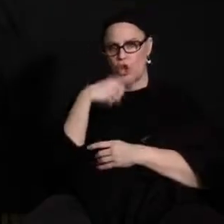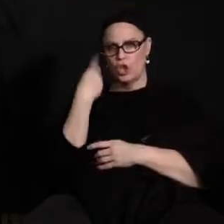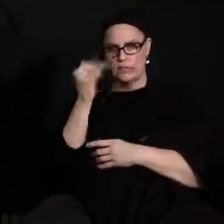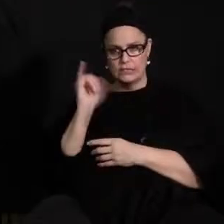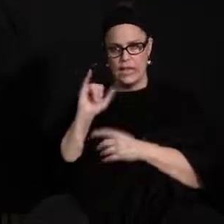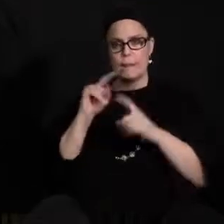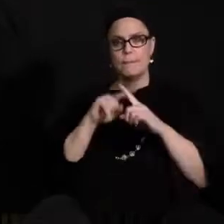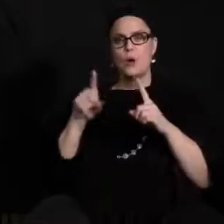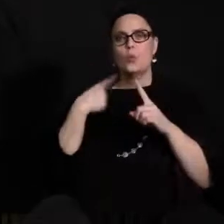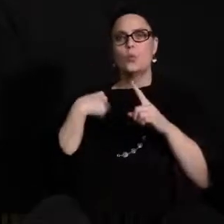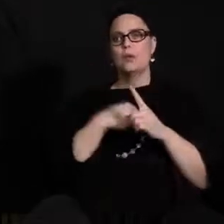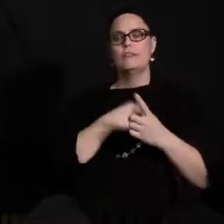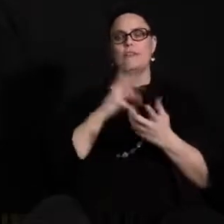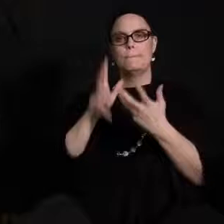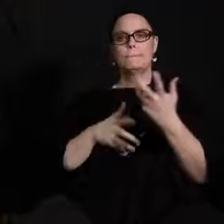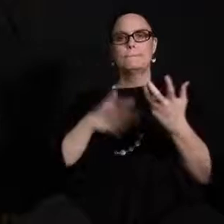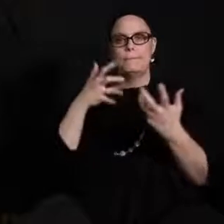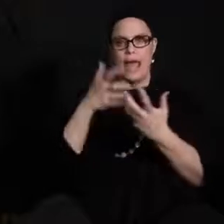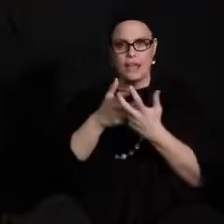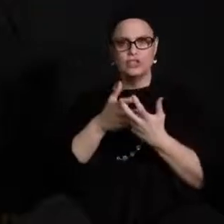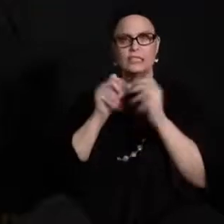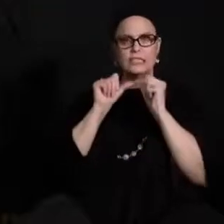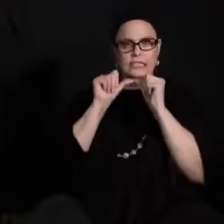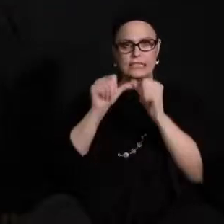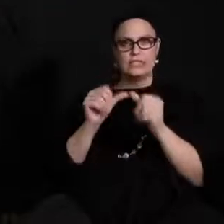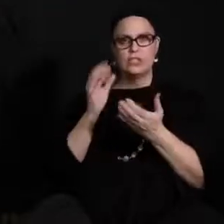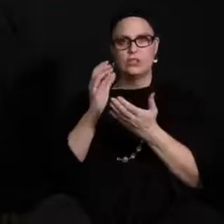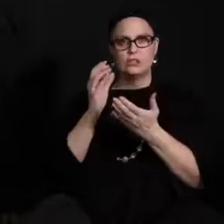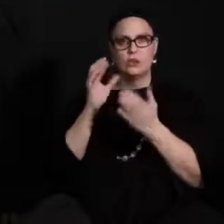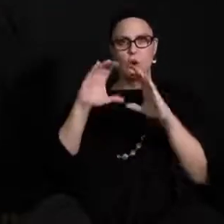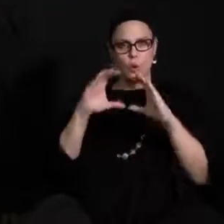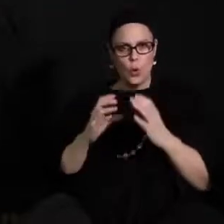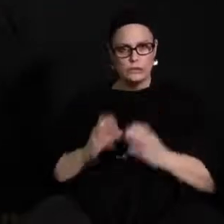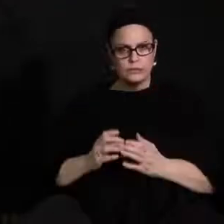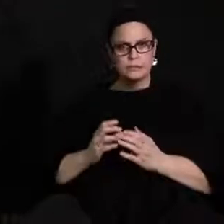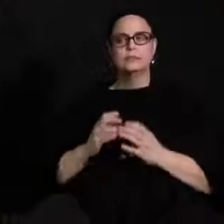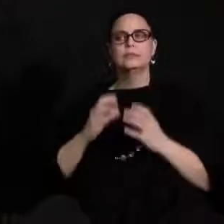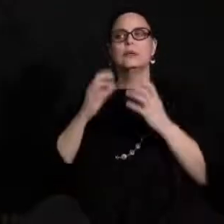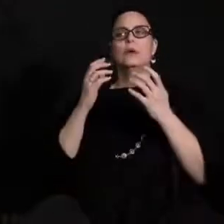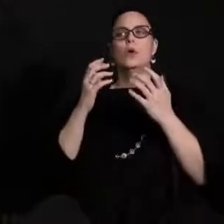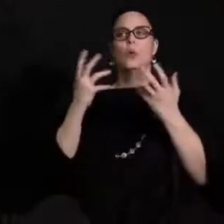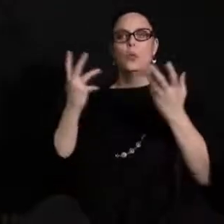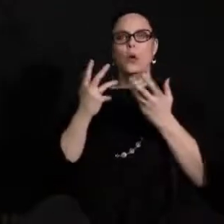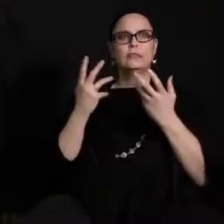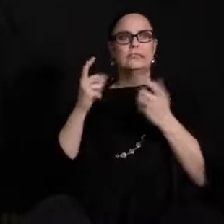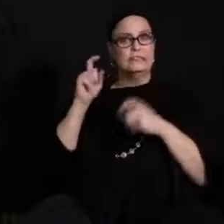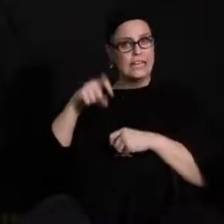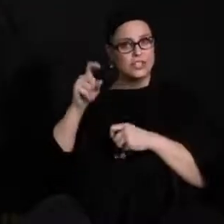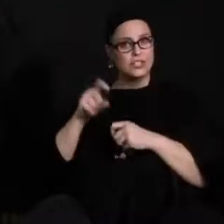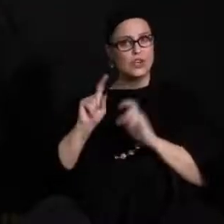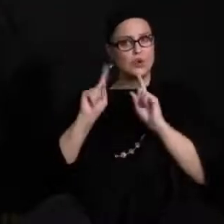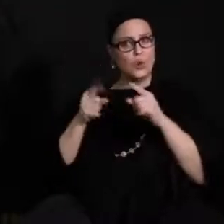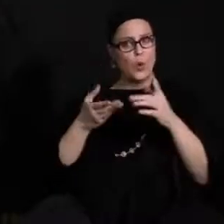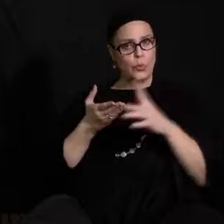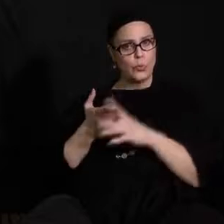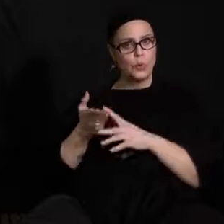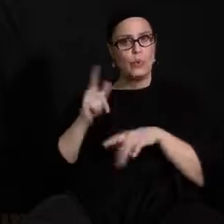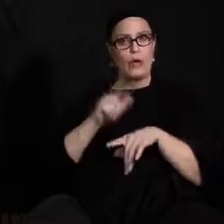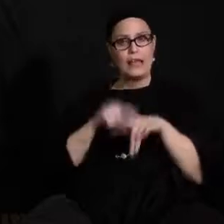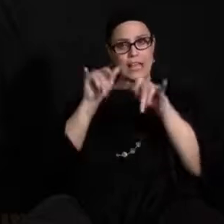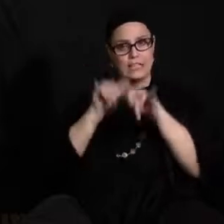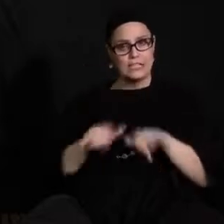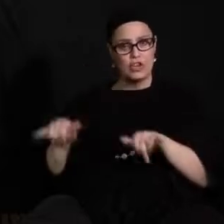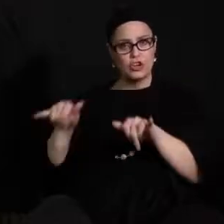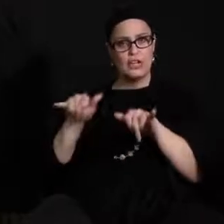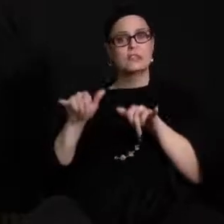courses to match what's necessary to go through a school day in an asynchronous way or